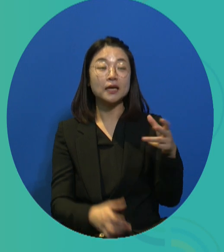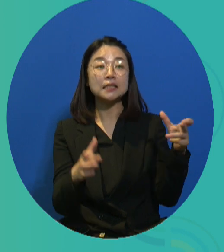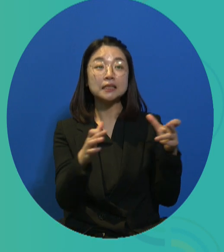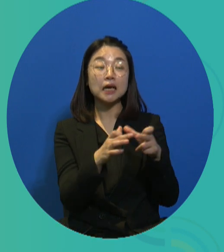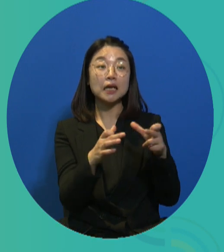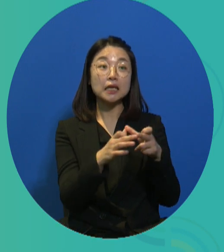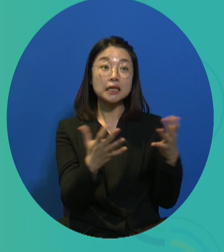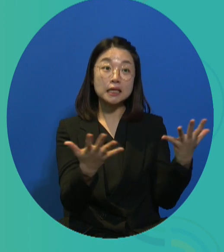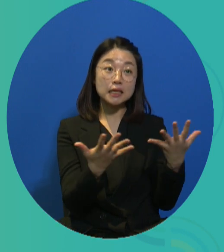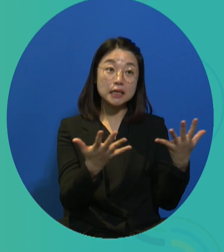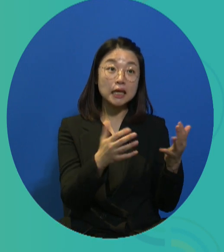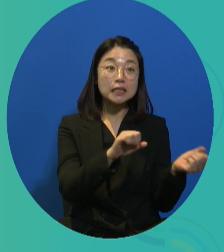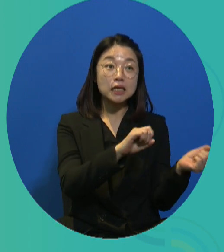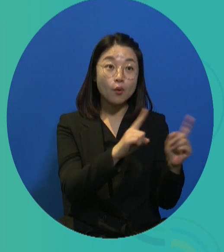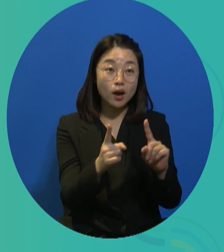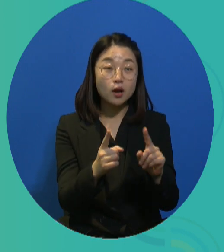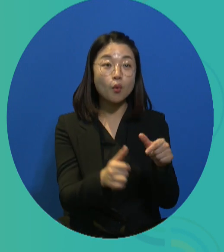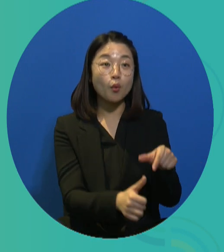And in 1983,